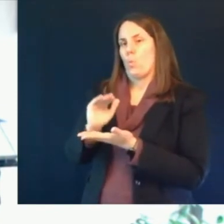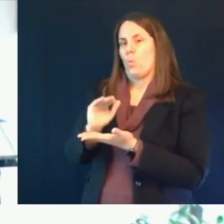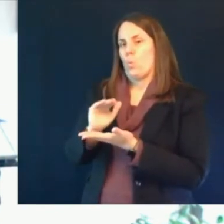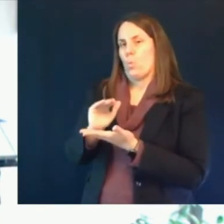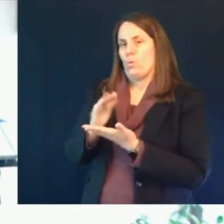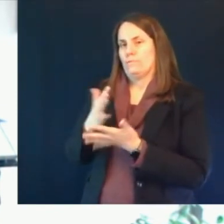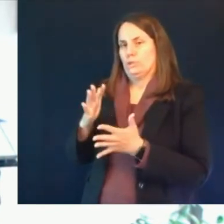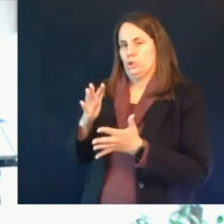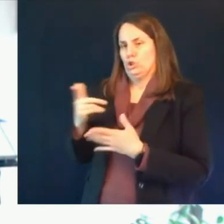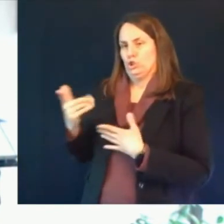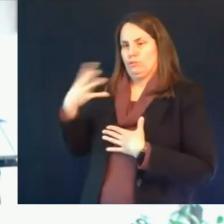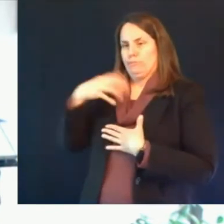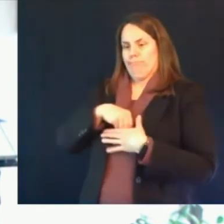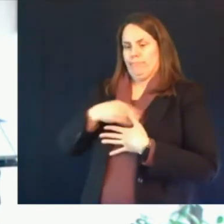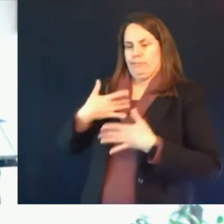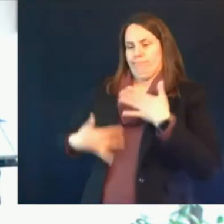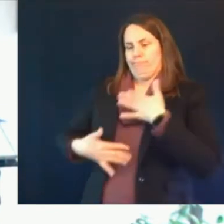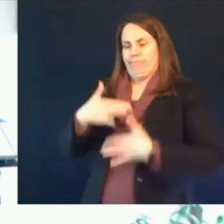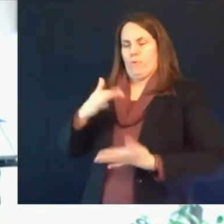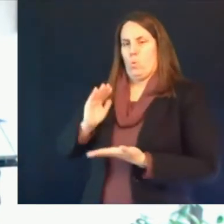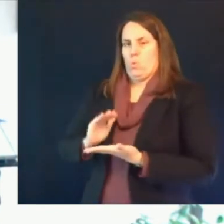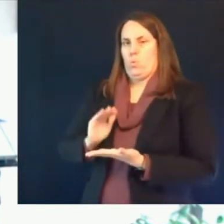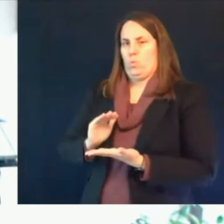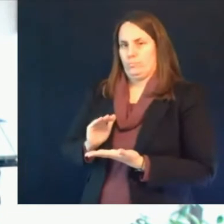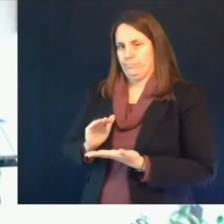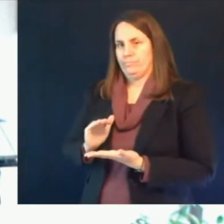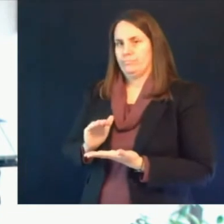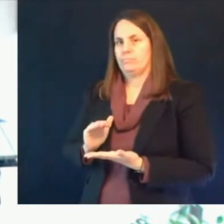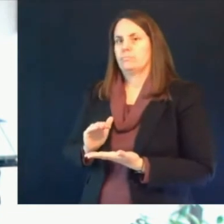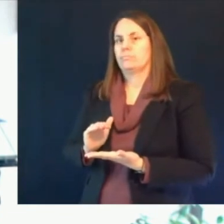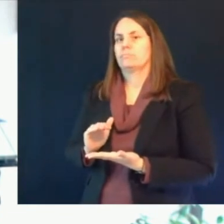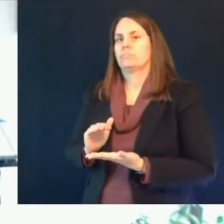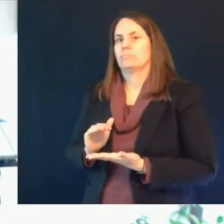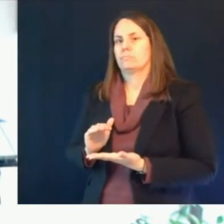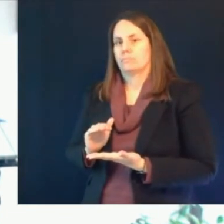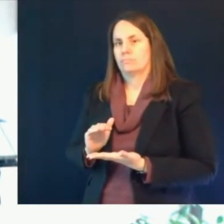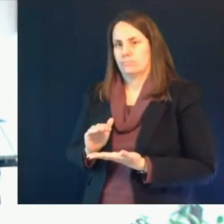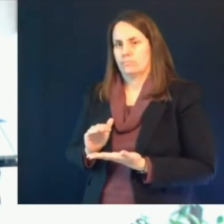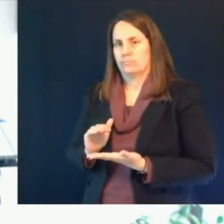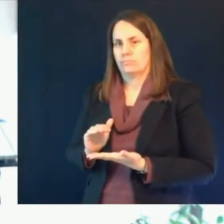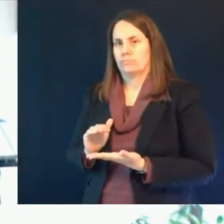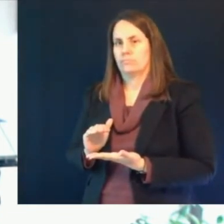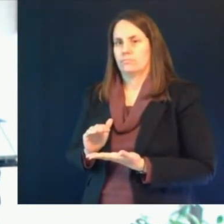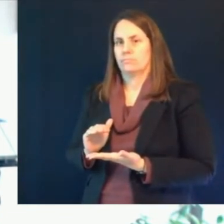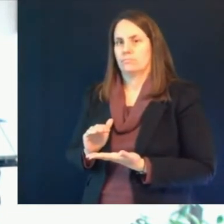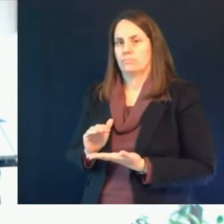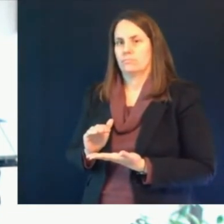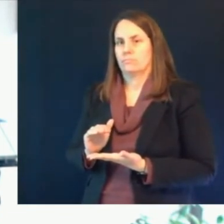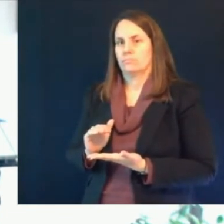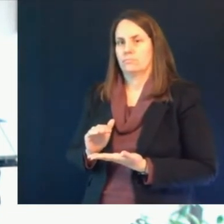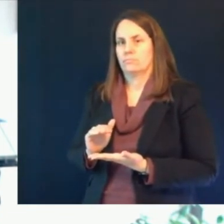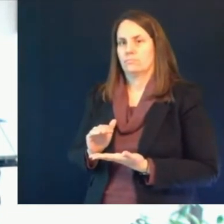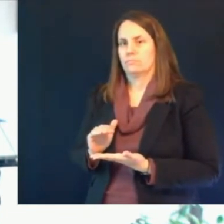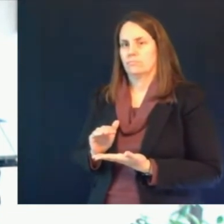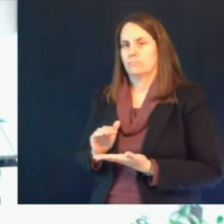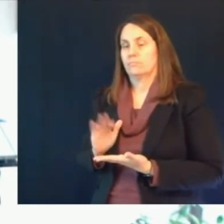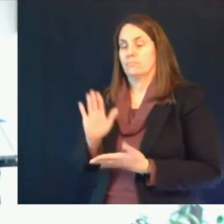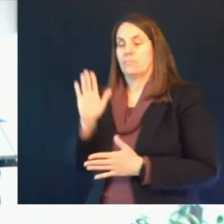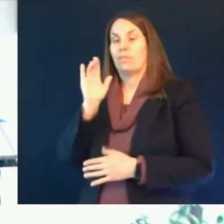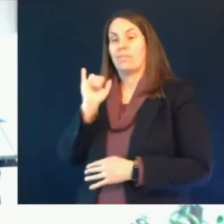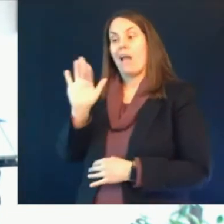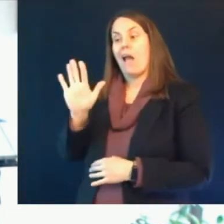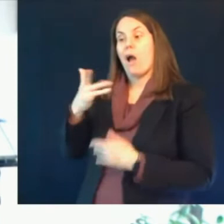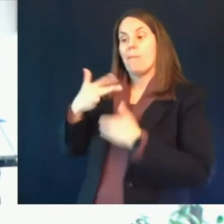in rare cases among people who have received heparin so it's not caused by heparin but it seems to be that